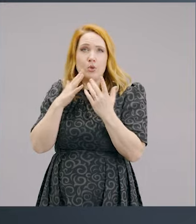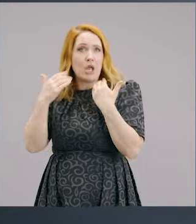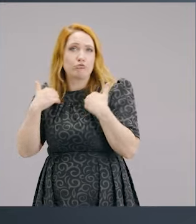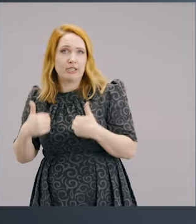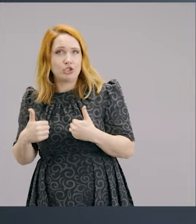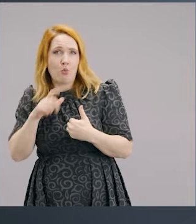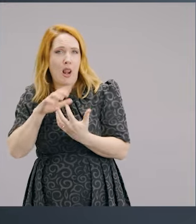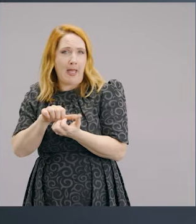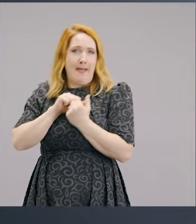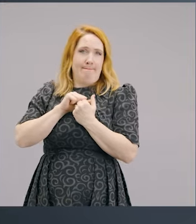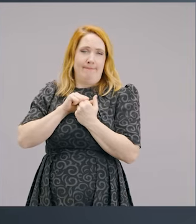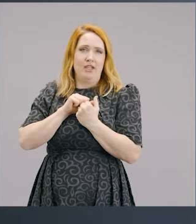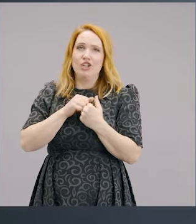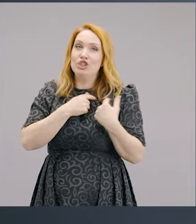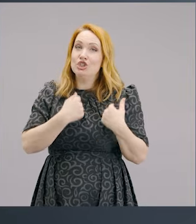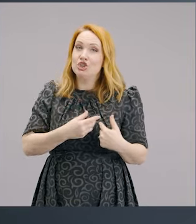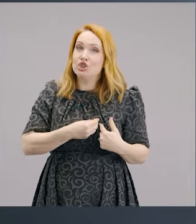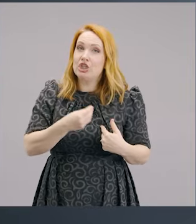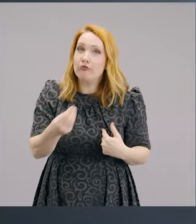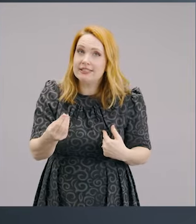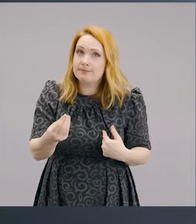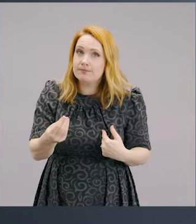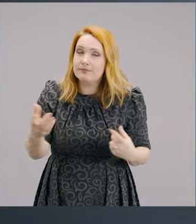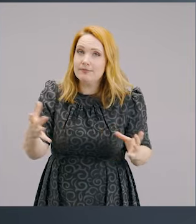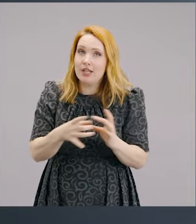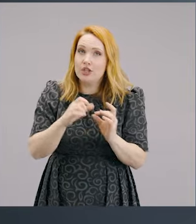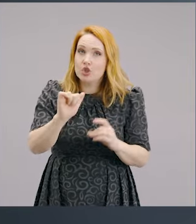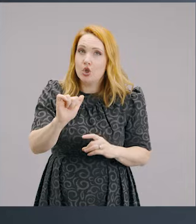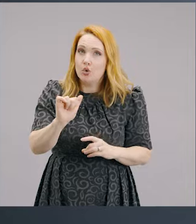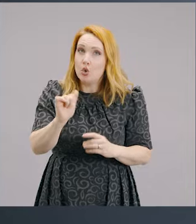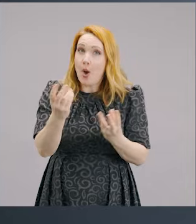has almost got nothing to do with how much money you've got. It's got to do with